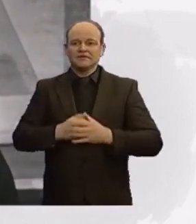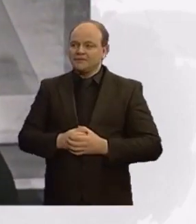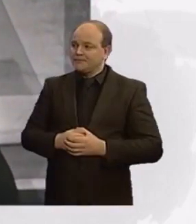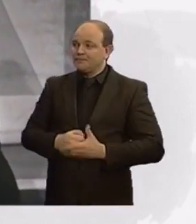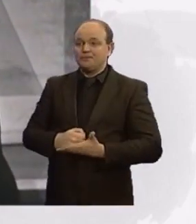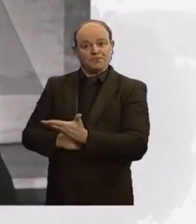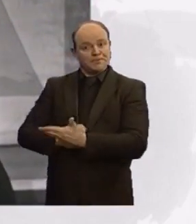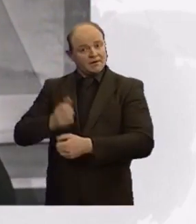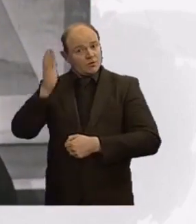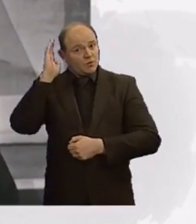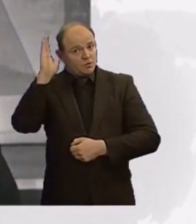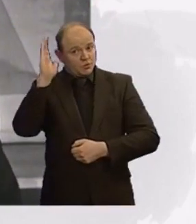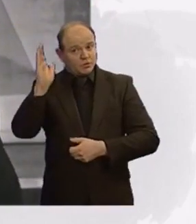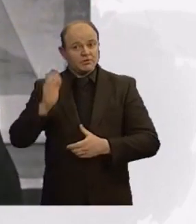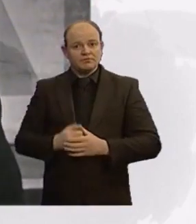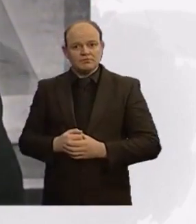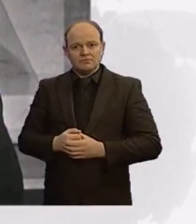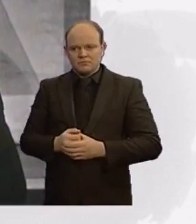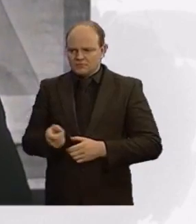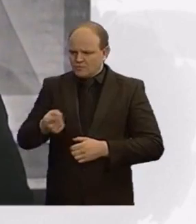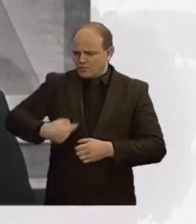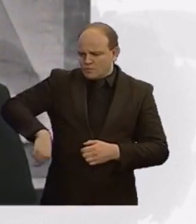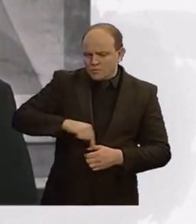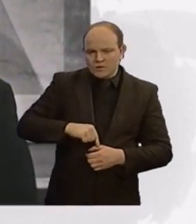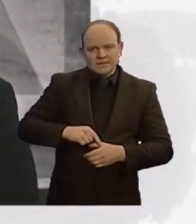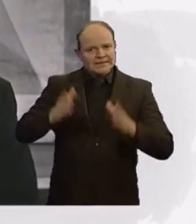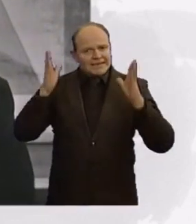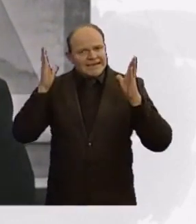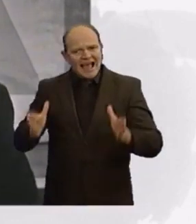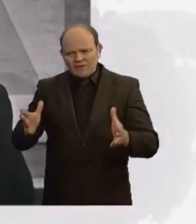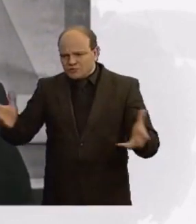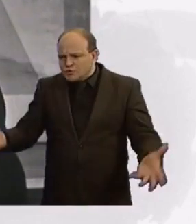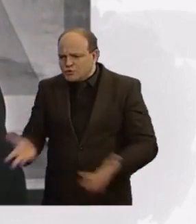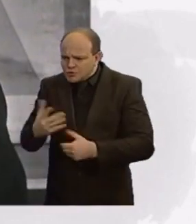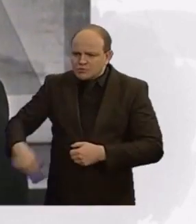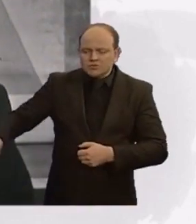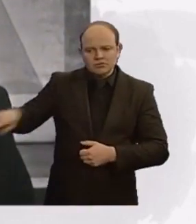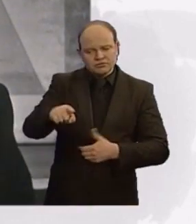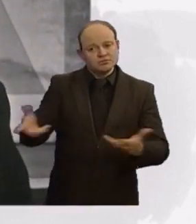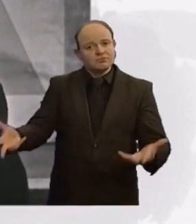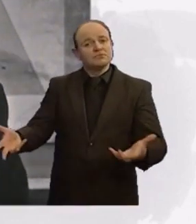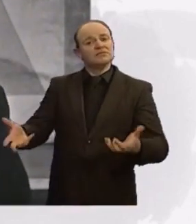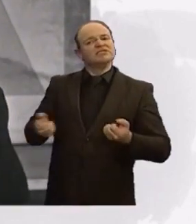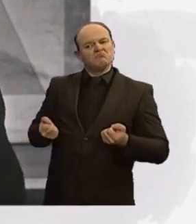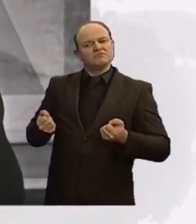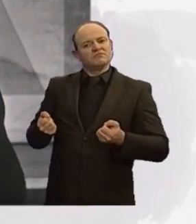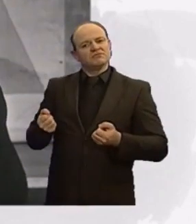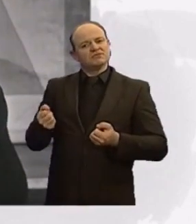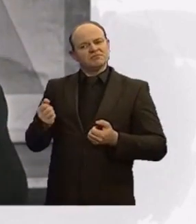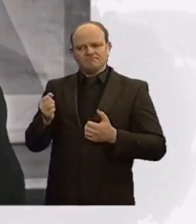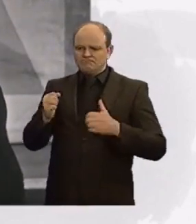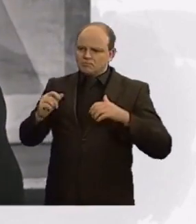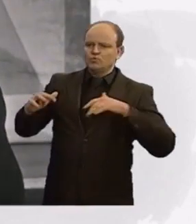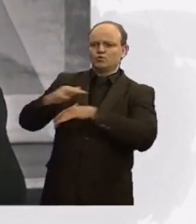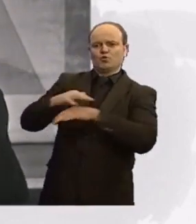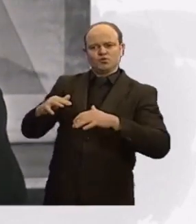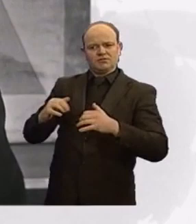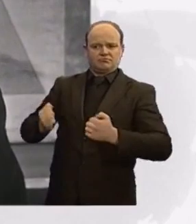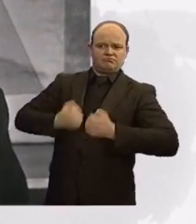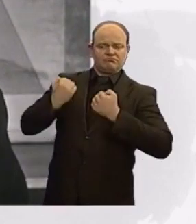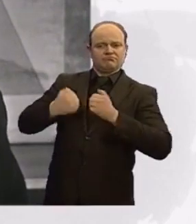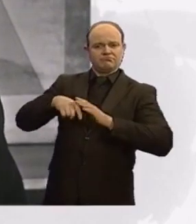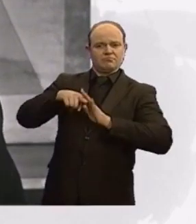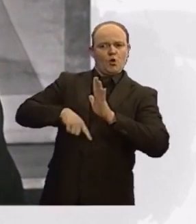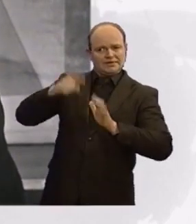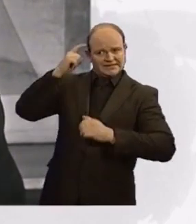for persuading our movement to re-adopt the socialist policies on which we were elected. Michael Foote